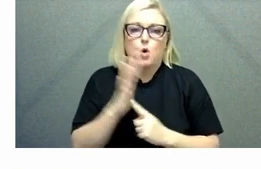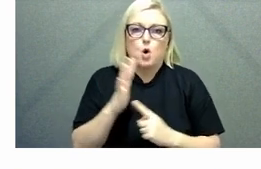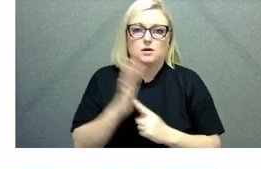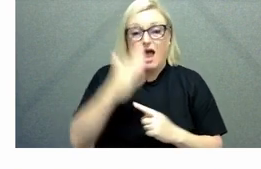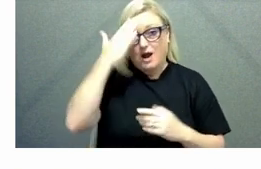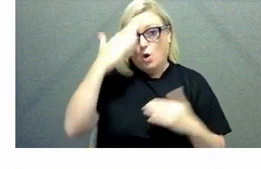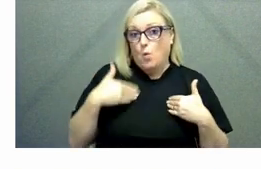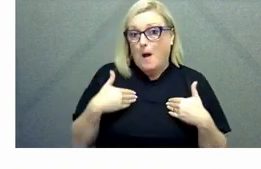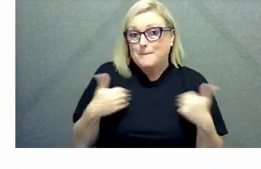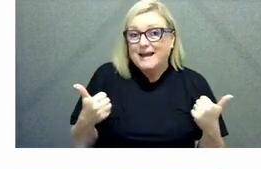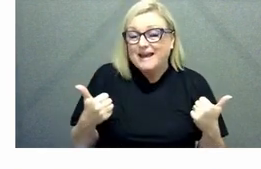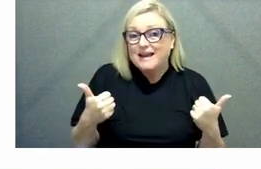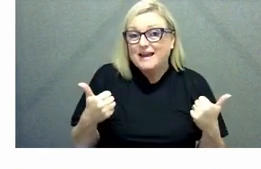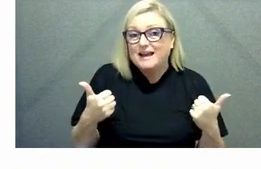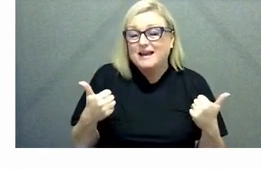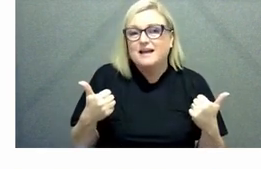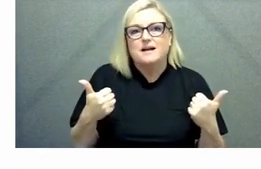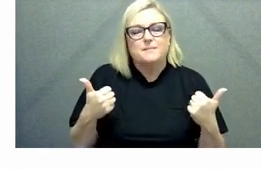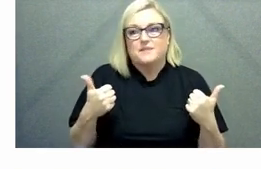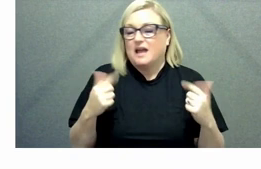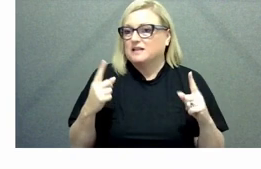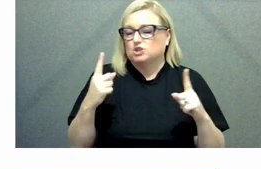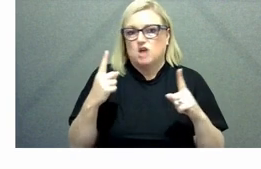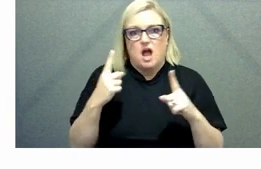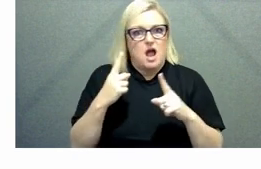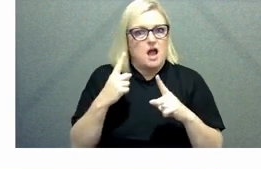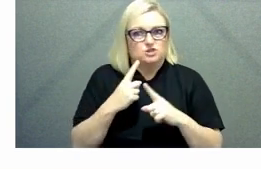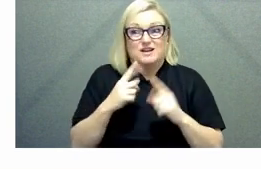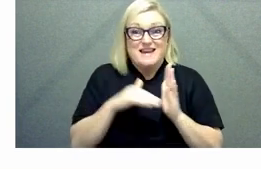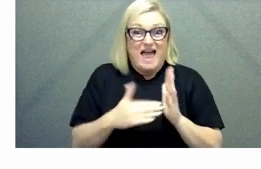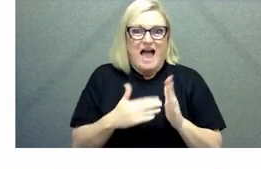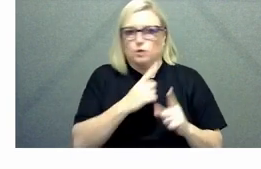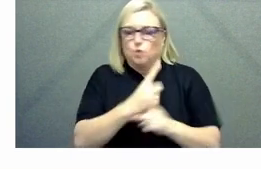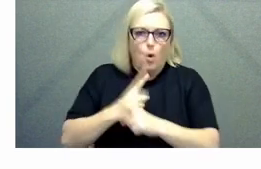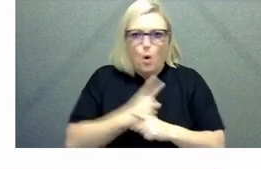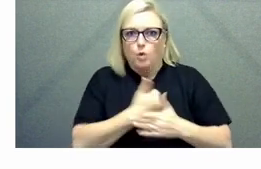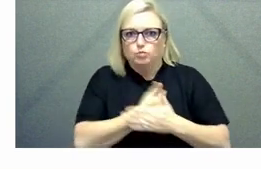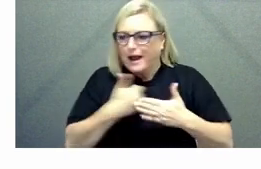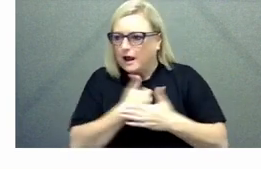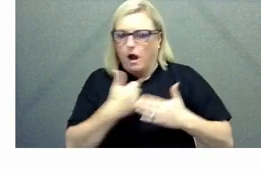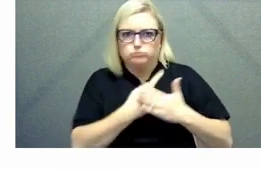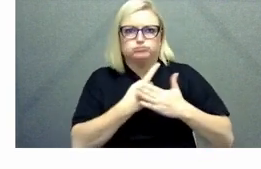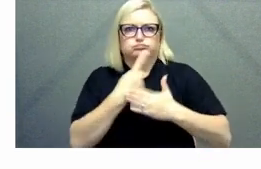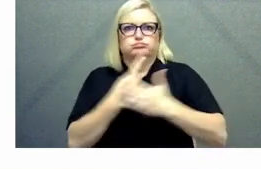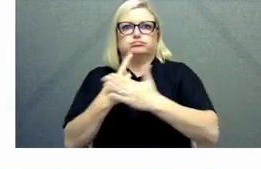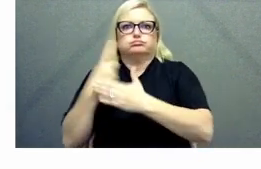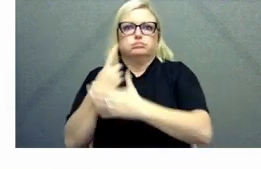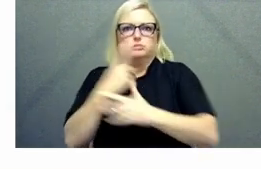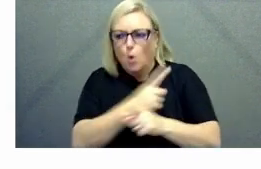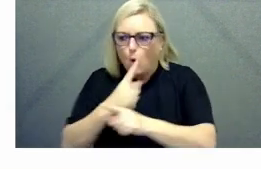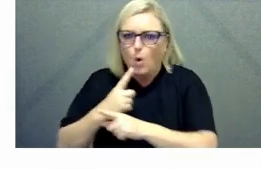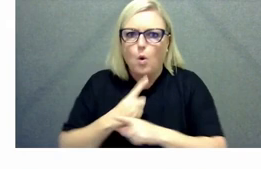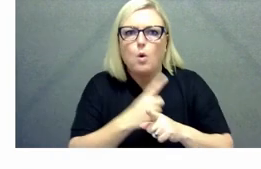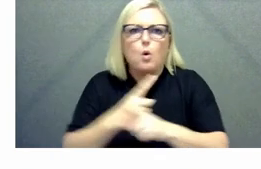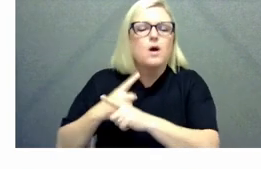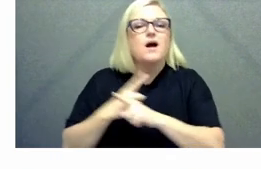has changed so much for the better uh and we are now in serious conversations about what that means in